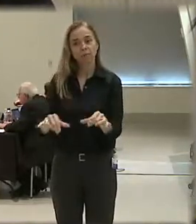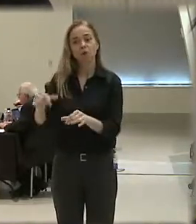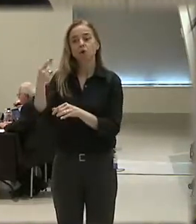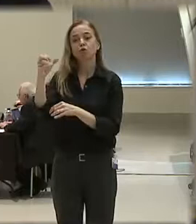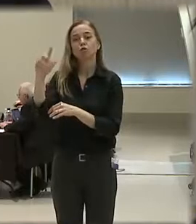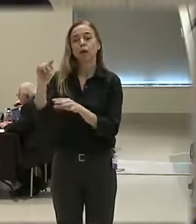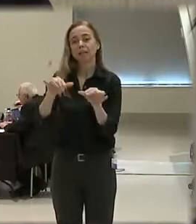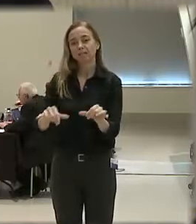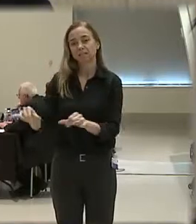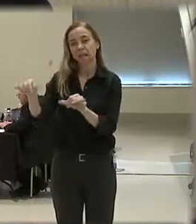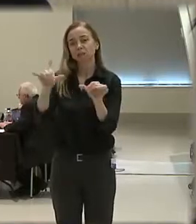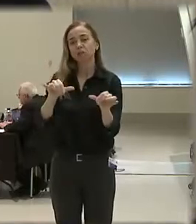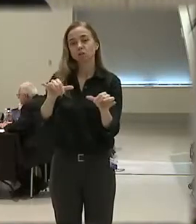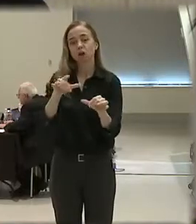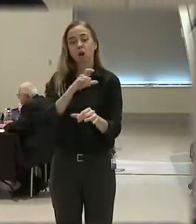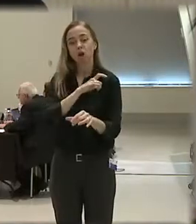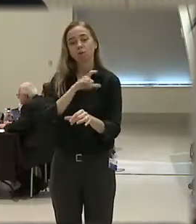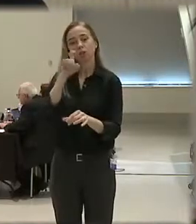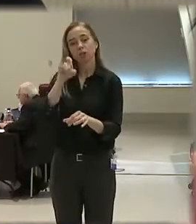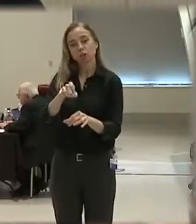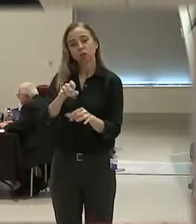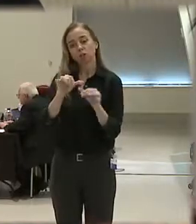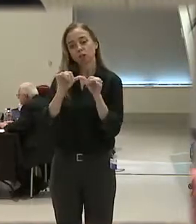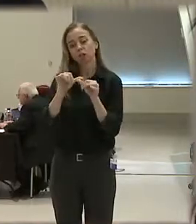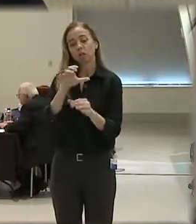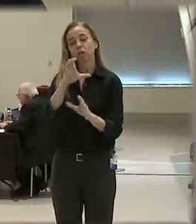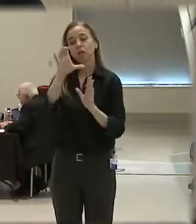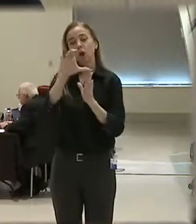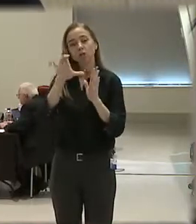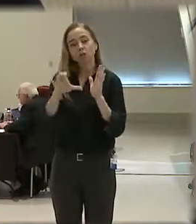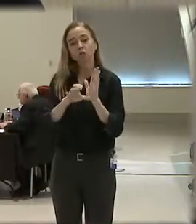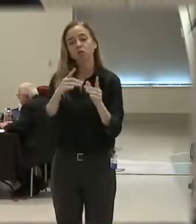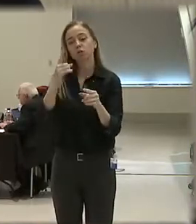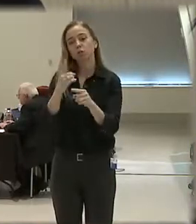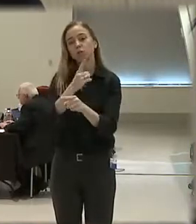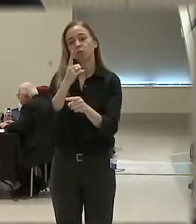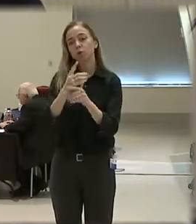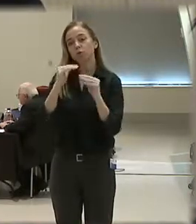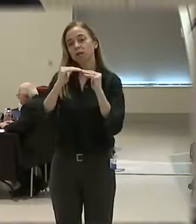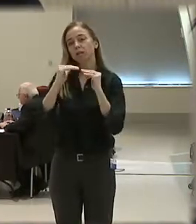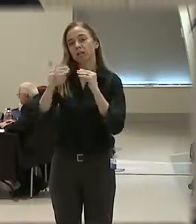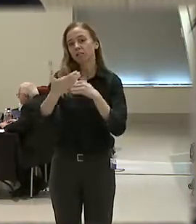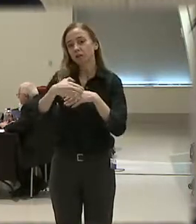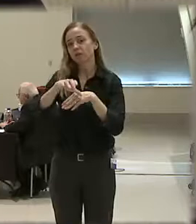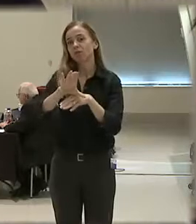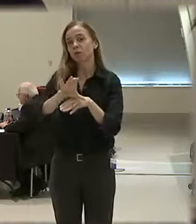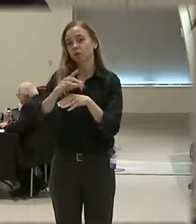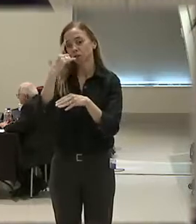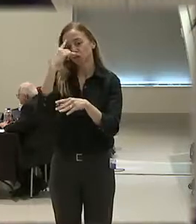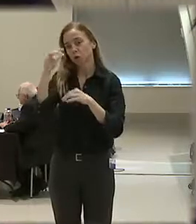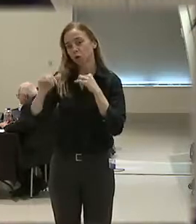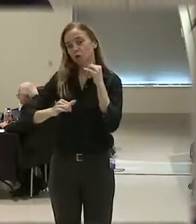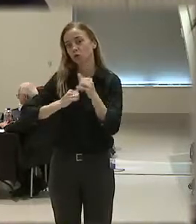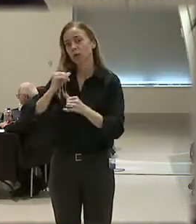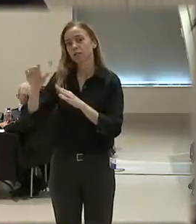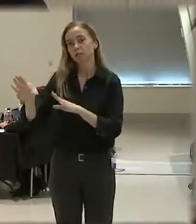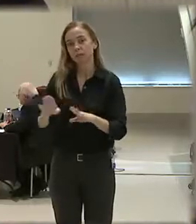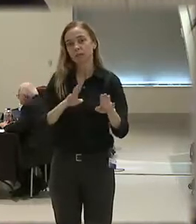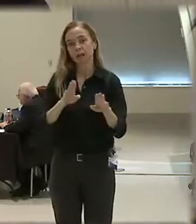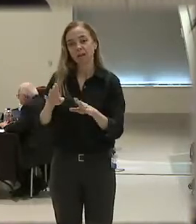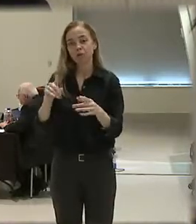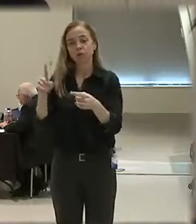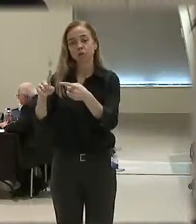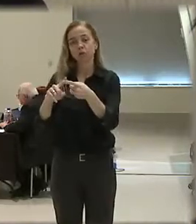Standard provides that an officer should apply constitutionally appropriate levels of force to control, resistive, or aggressive behavior toward involved